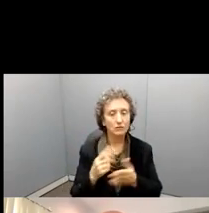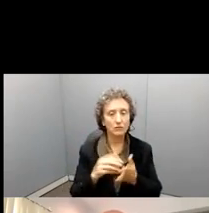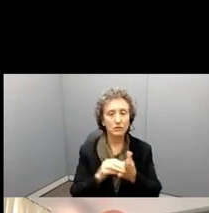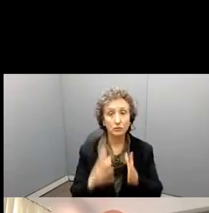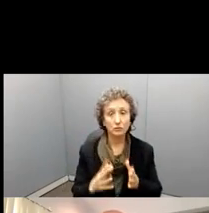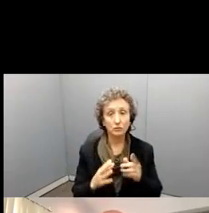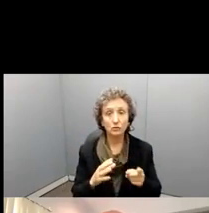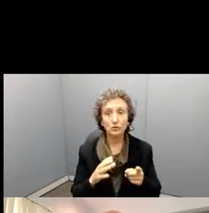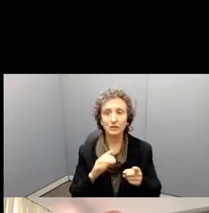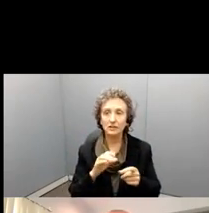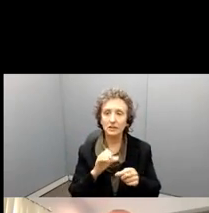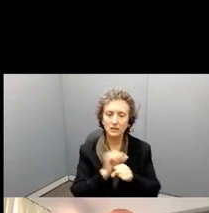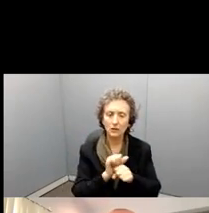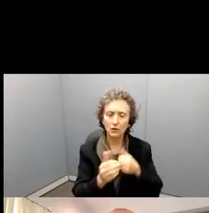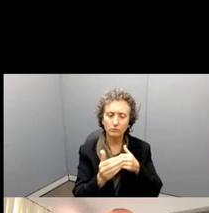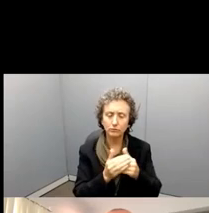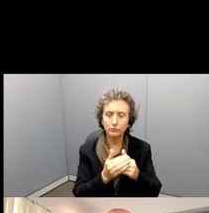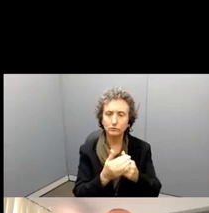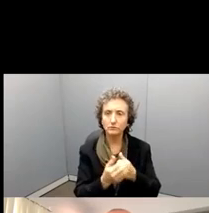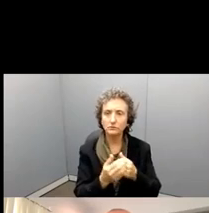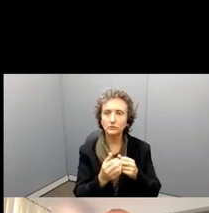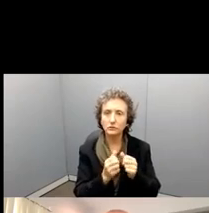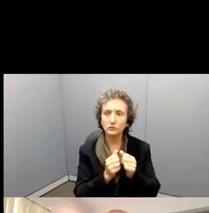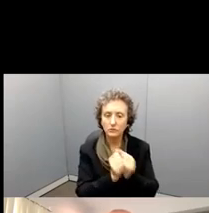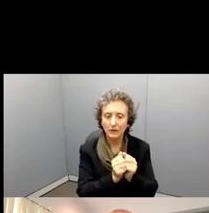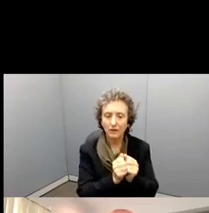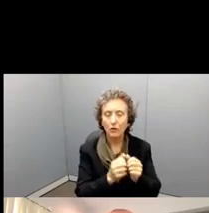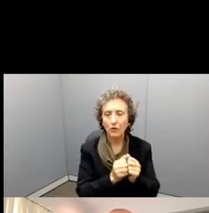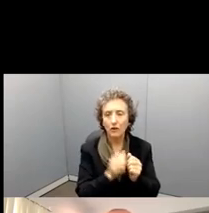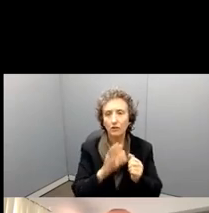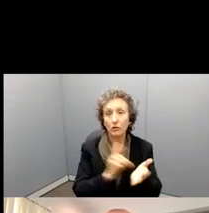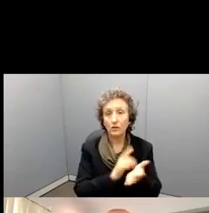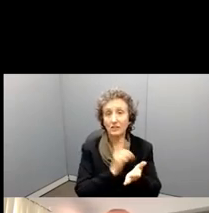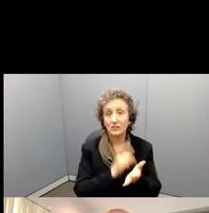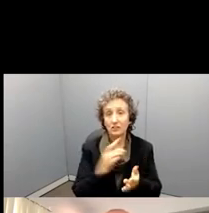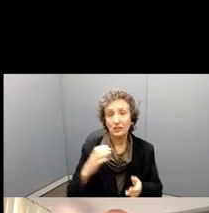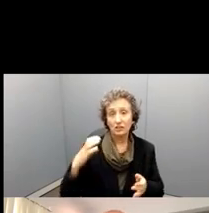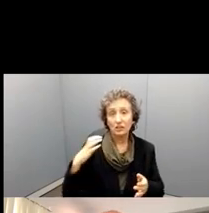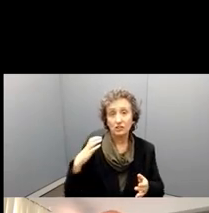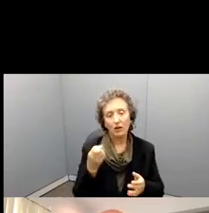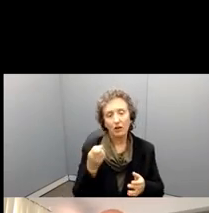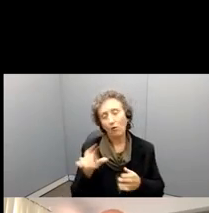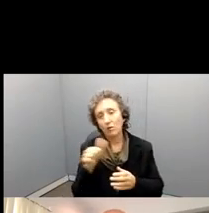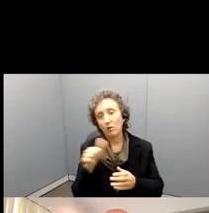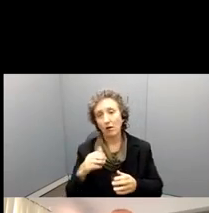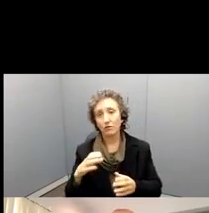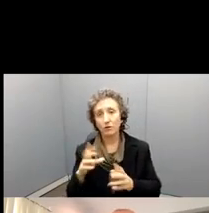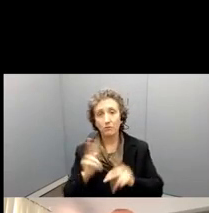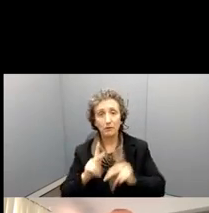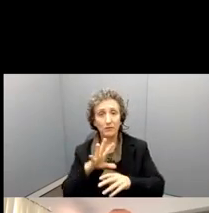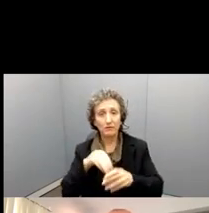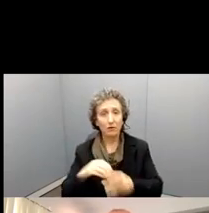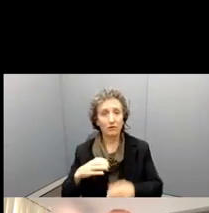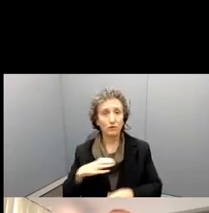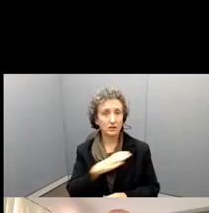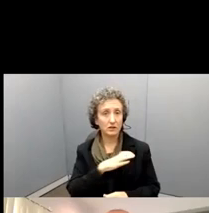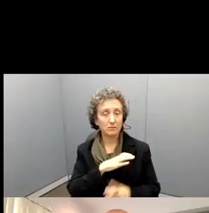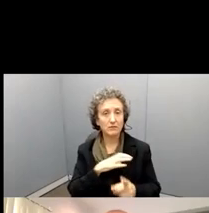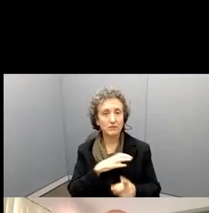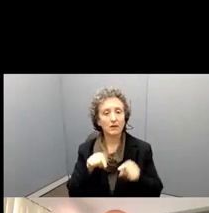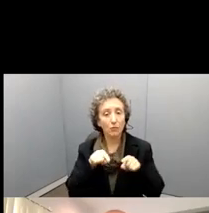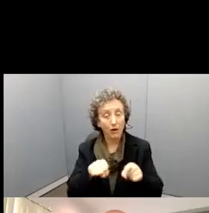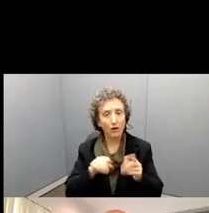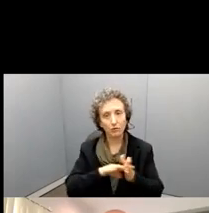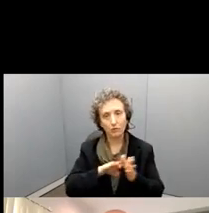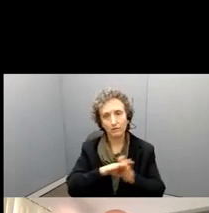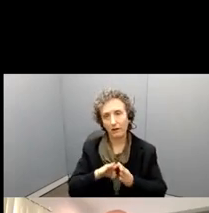closely with your, your dissertation chair, others on your dissertation committee, as you develop this prospectus, uh, specifically